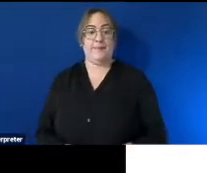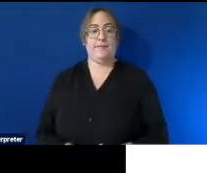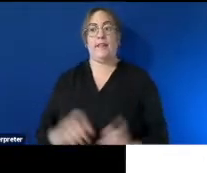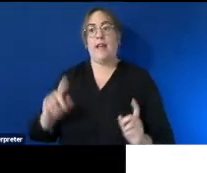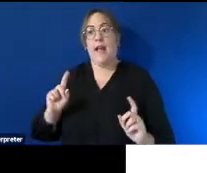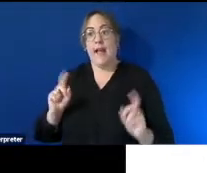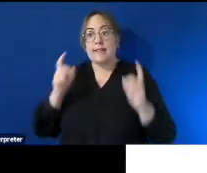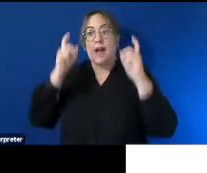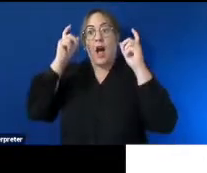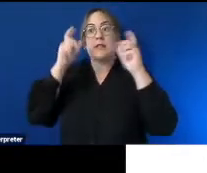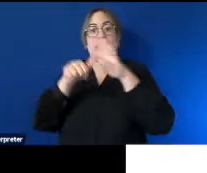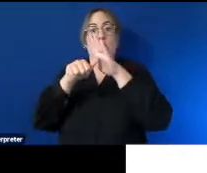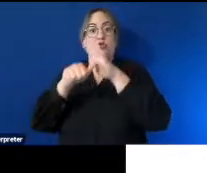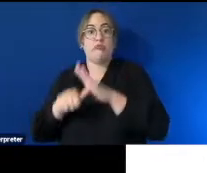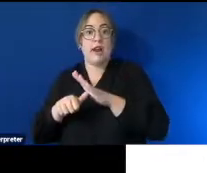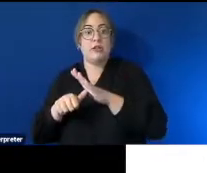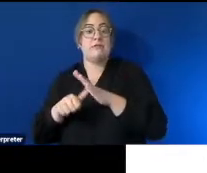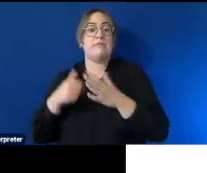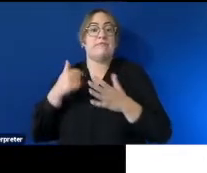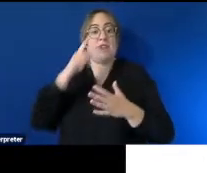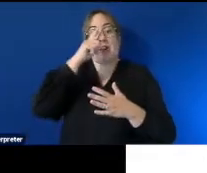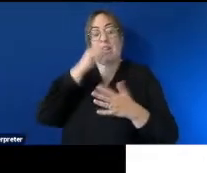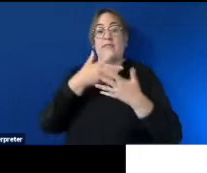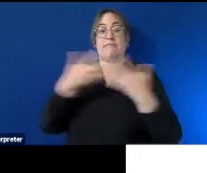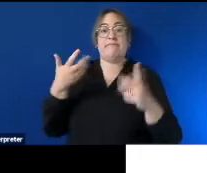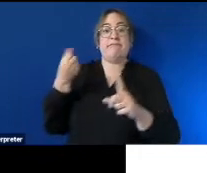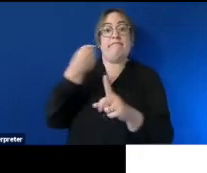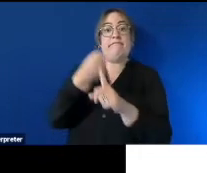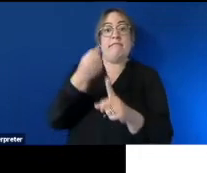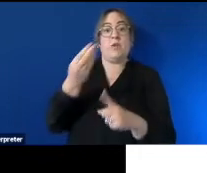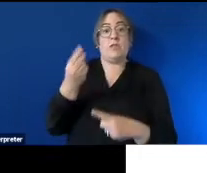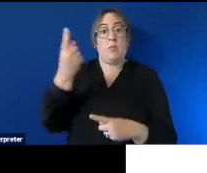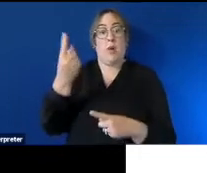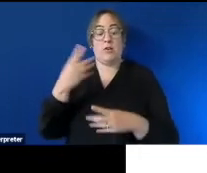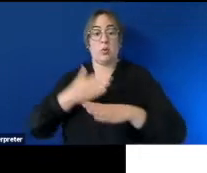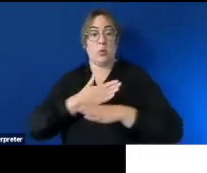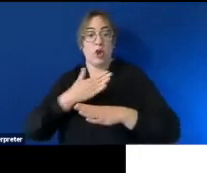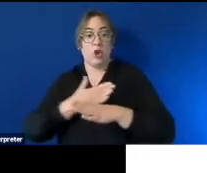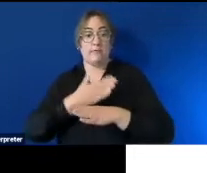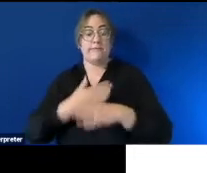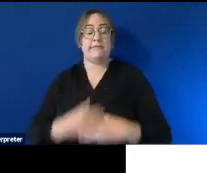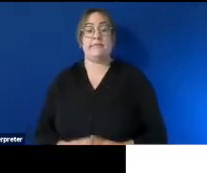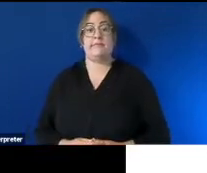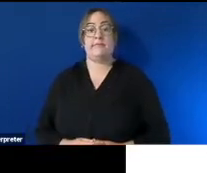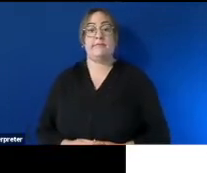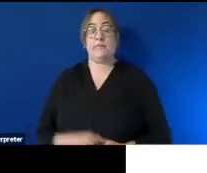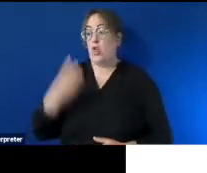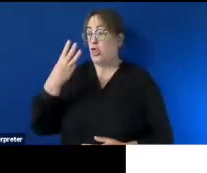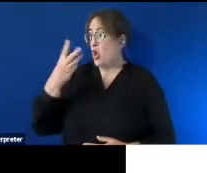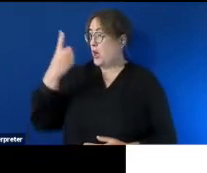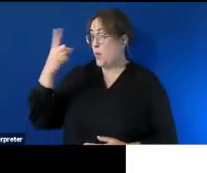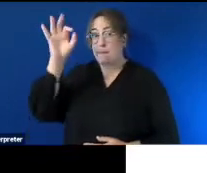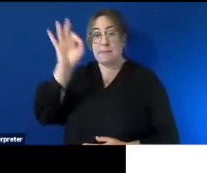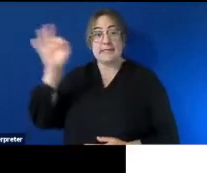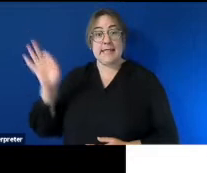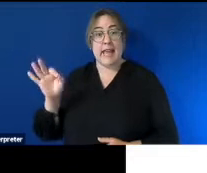have a minimal or a substantial impact on someone's capacity to work 31 of the population so that's you know